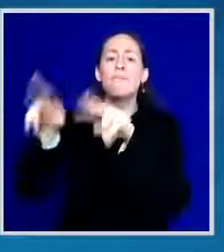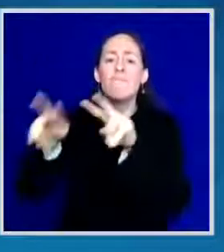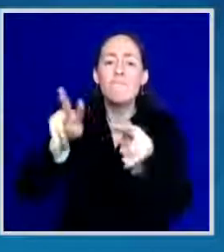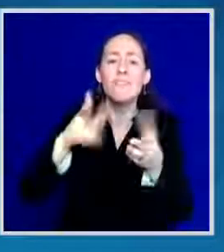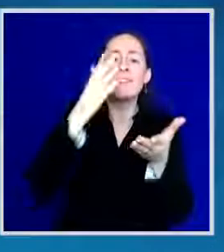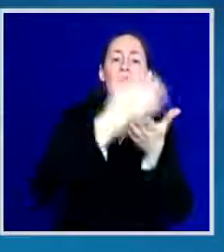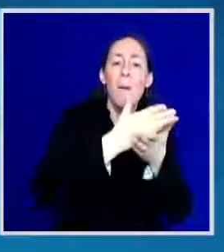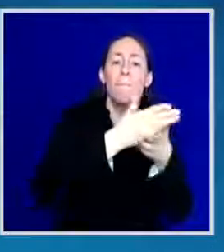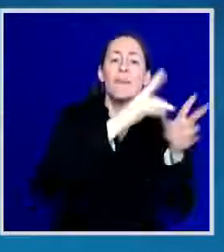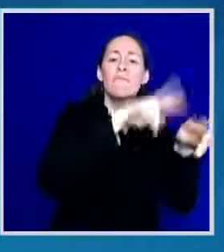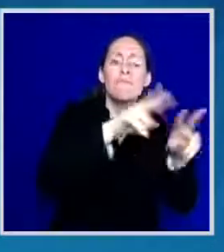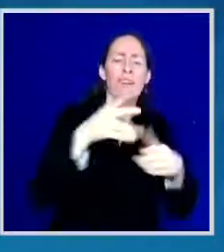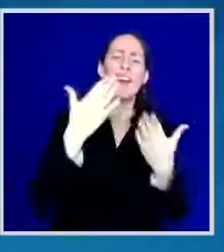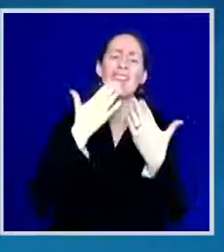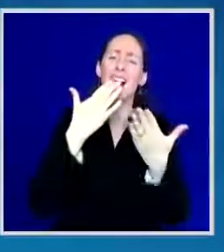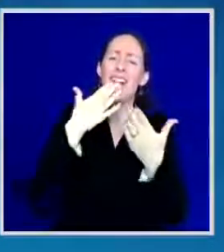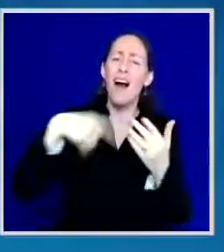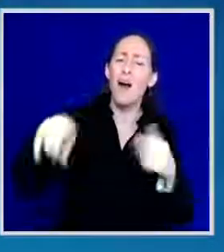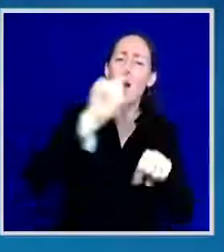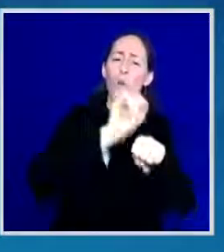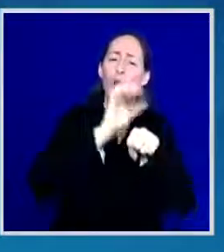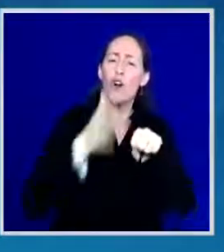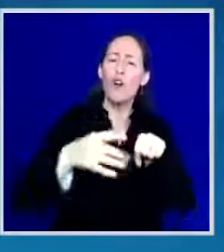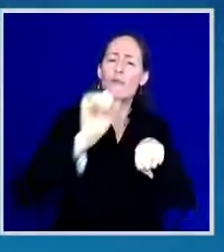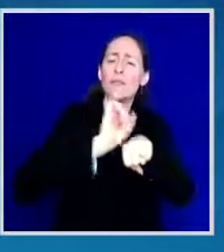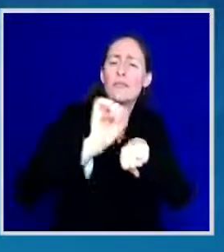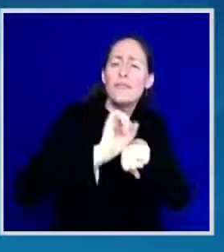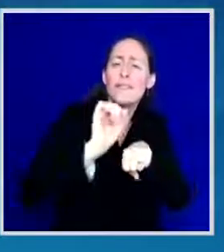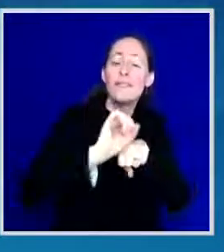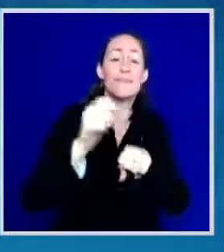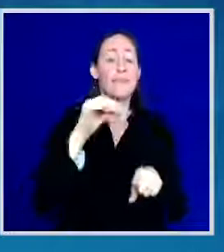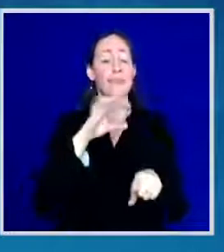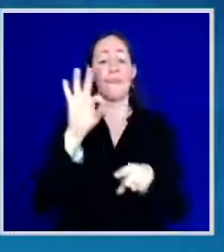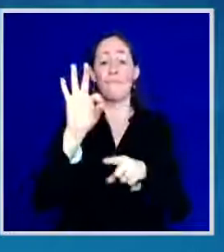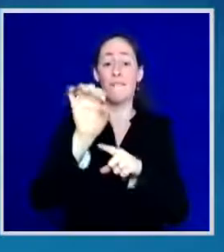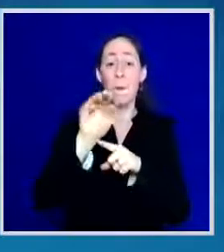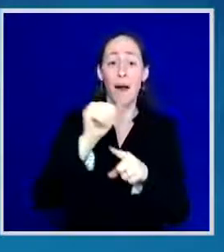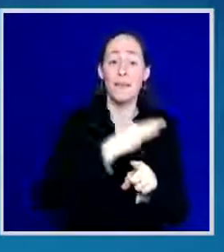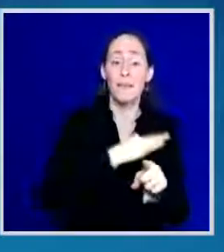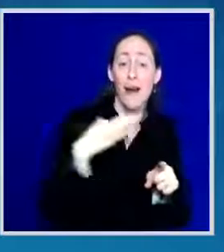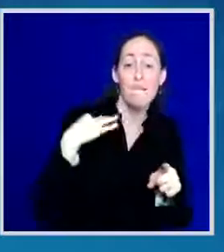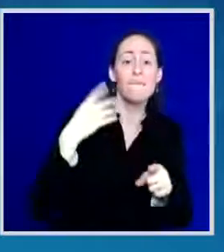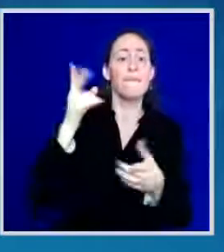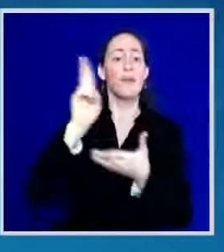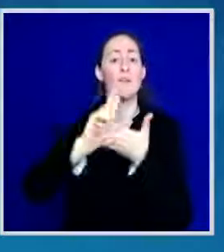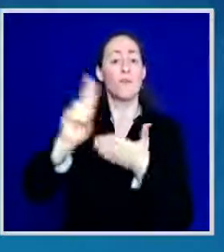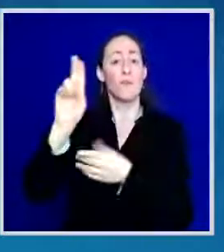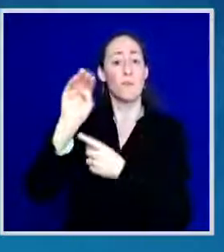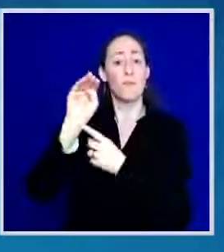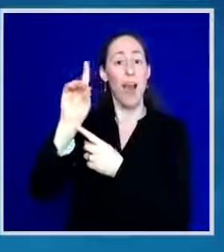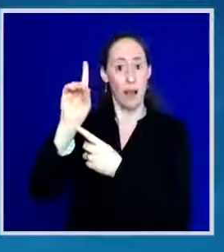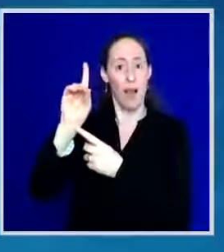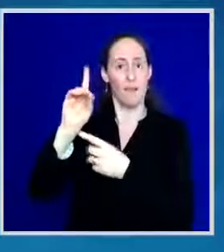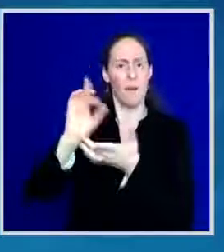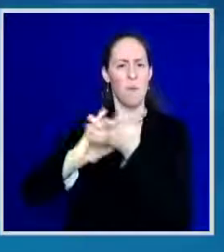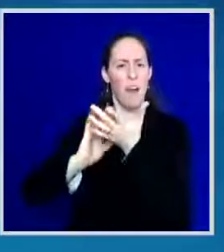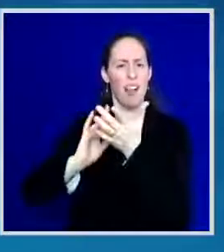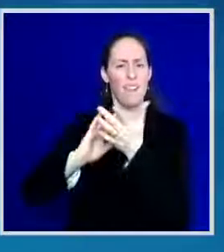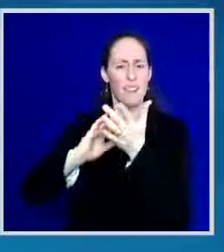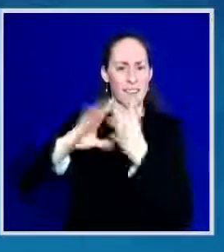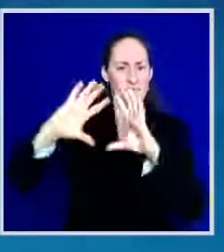thanking the FEMA staff, University of Maryland medical system, our military personnel and everybody else